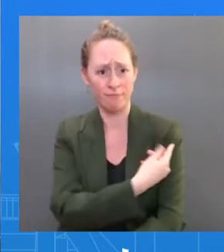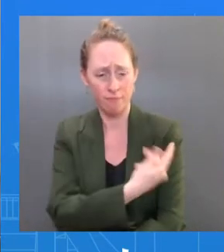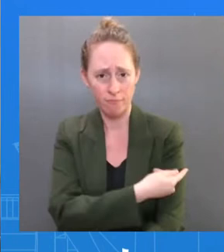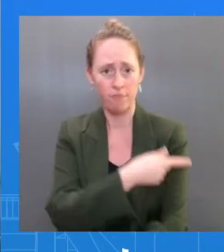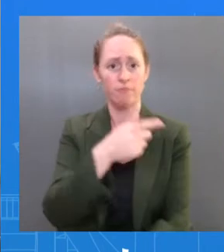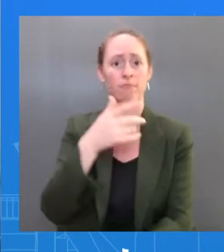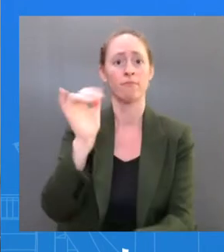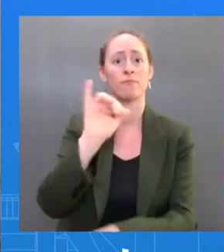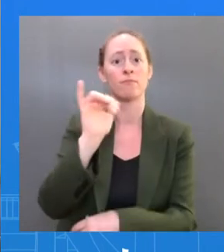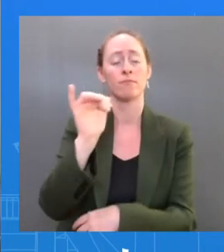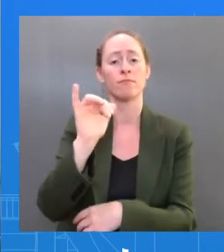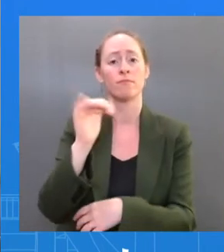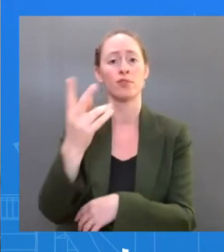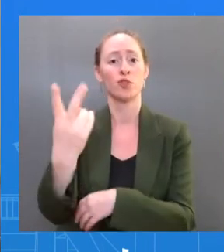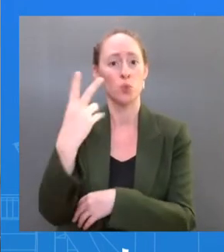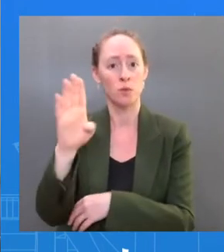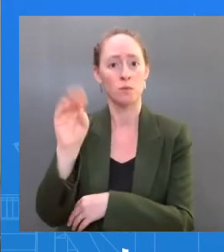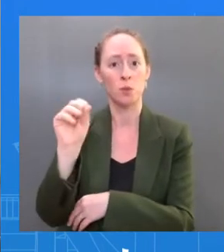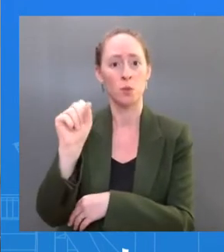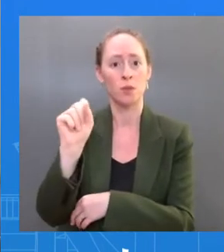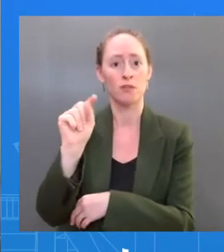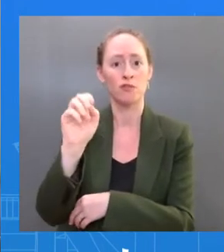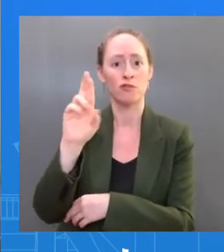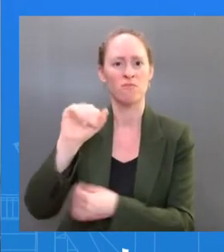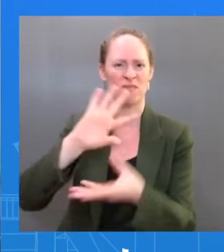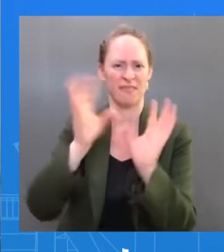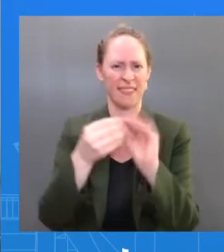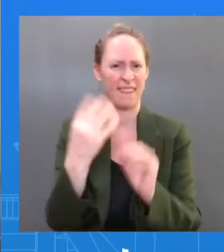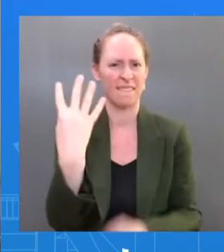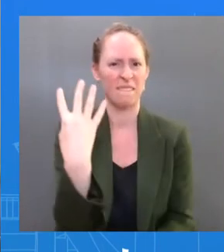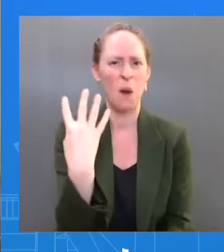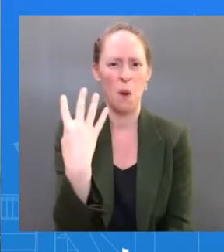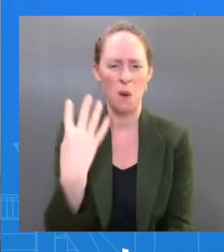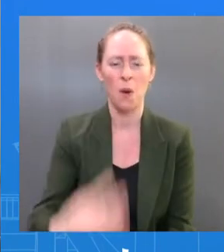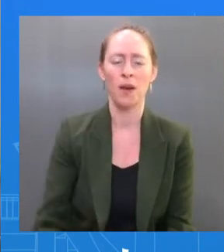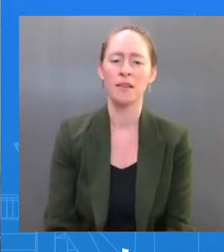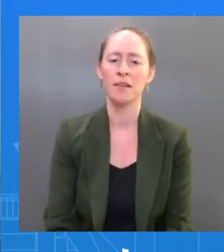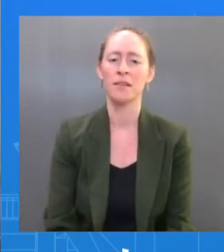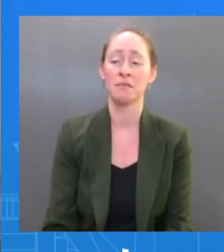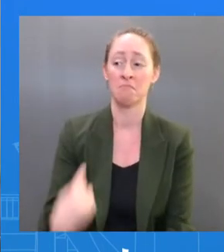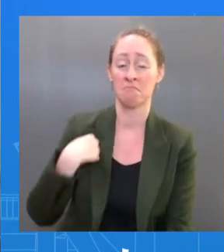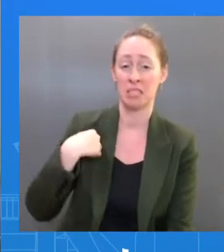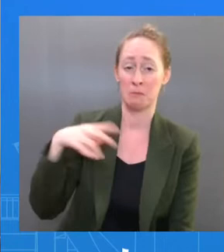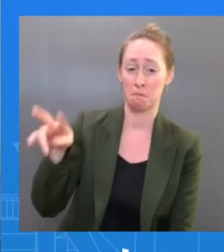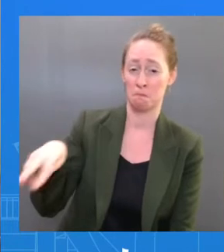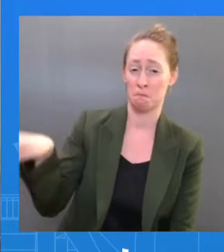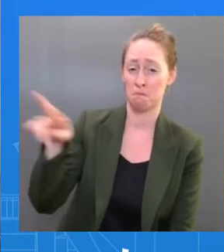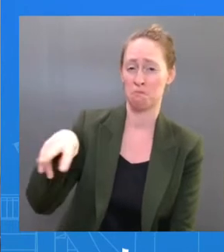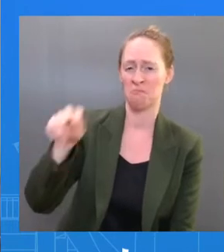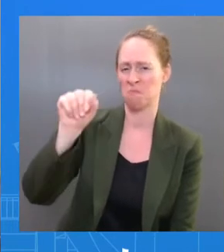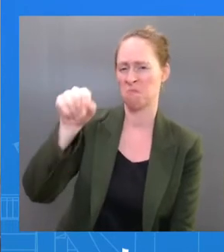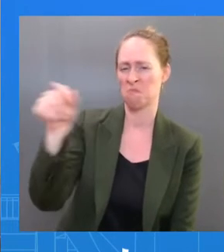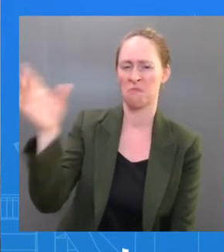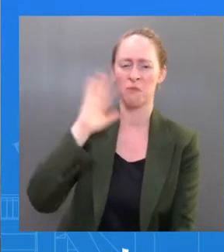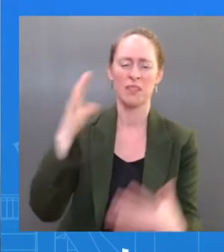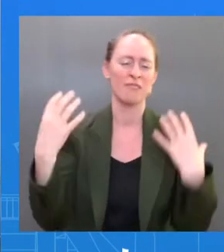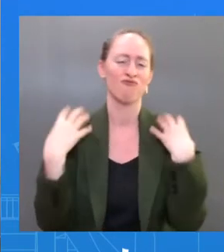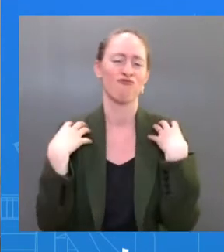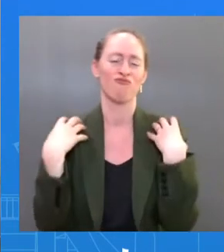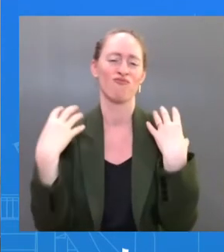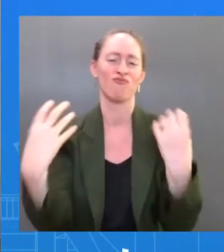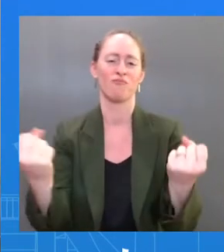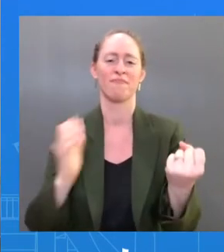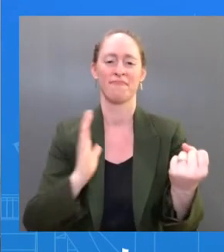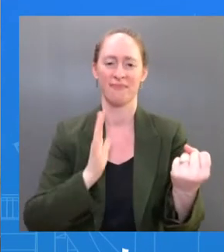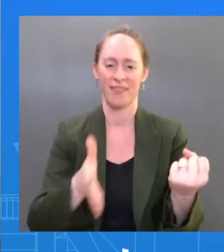protected patients do. Early use of Paxlovid in this case provides additional protection against severe